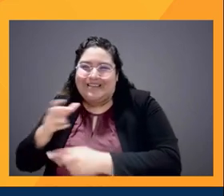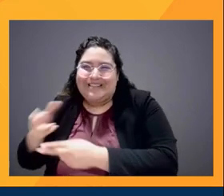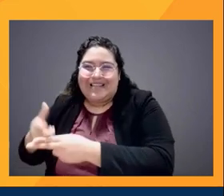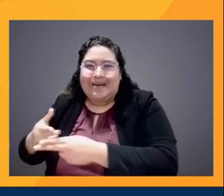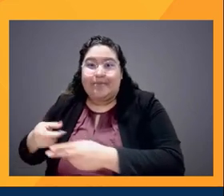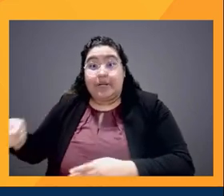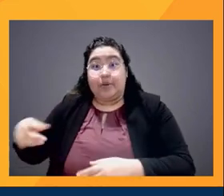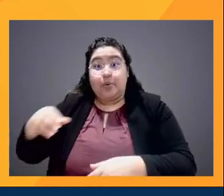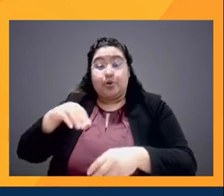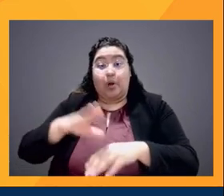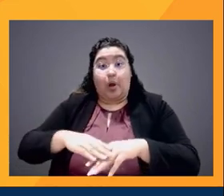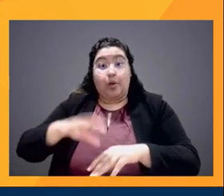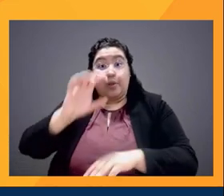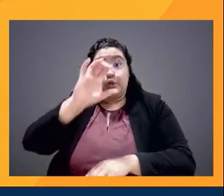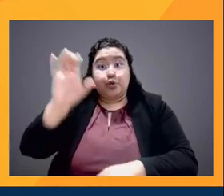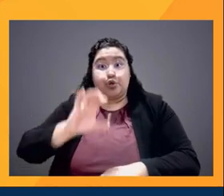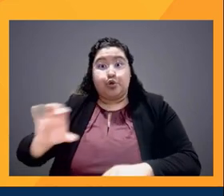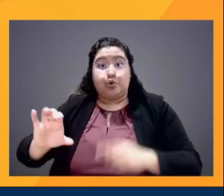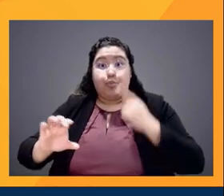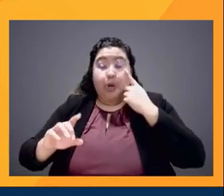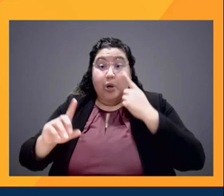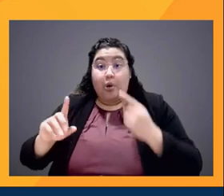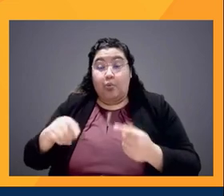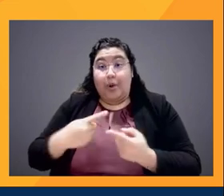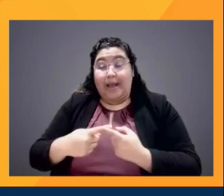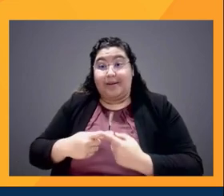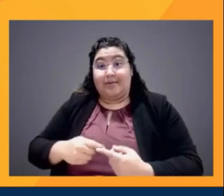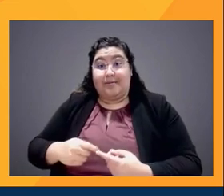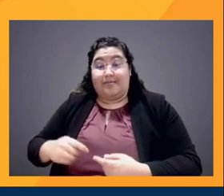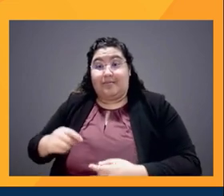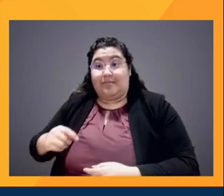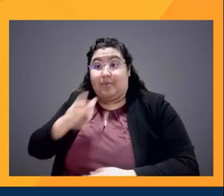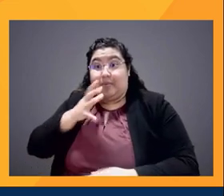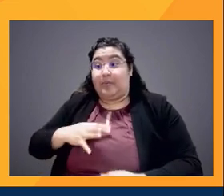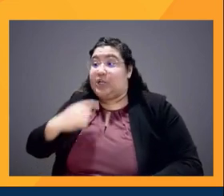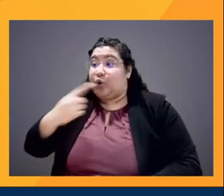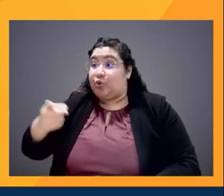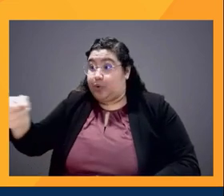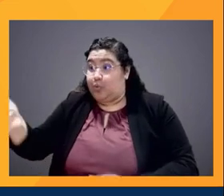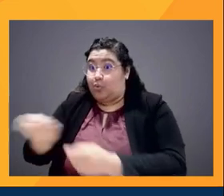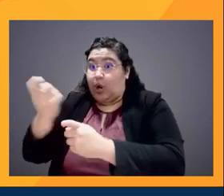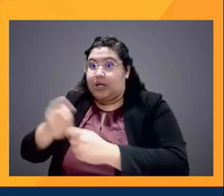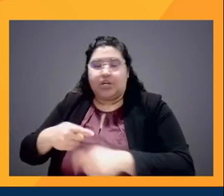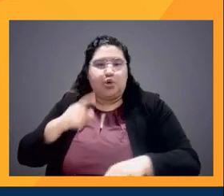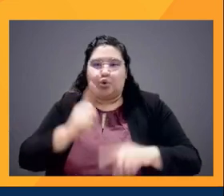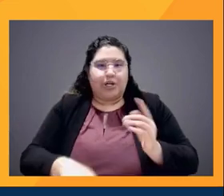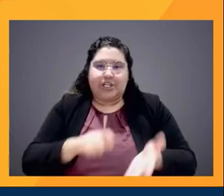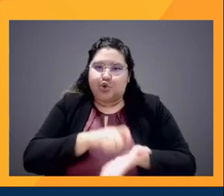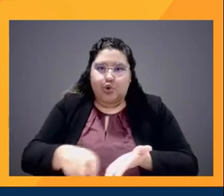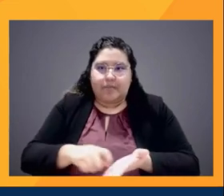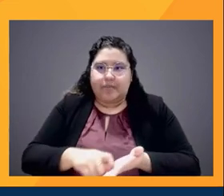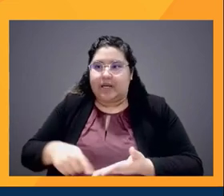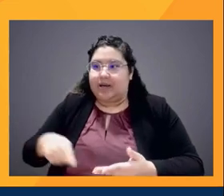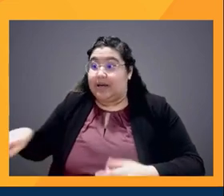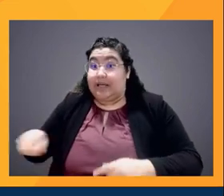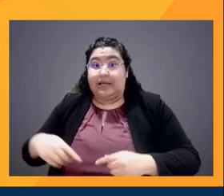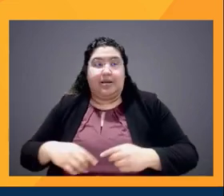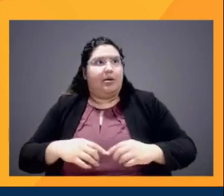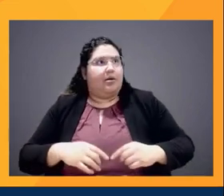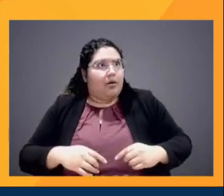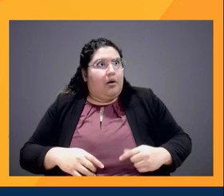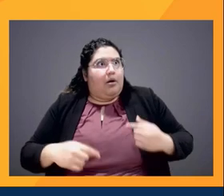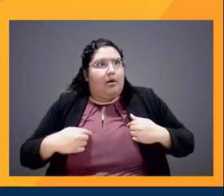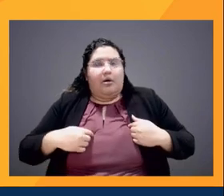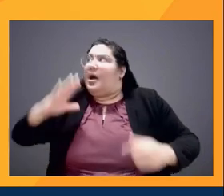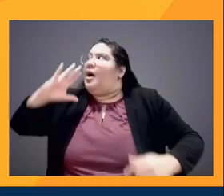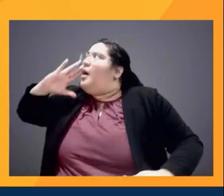can't see the background. As soon as she told him he had won, you couldn't have scripted this better. He turned around and he called to somebody behind him and it was his